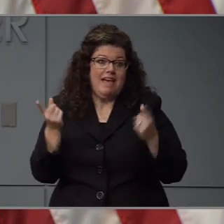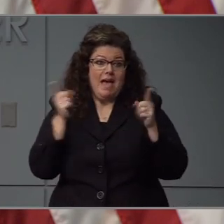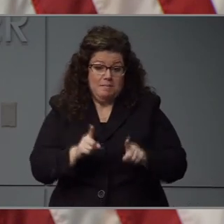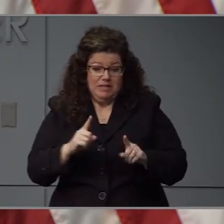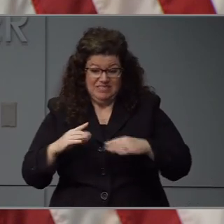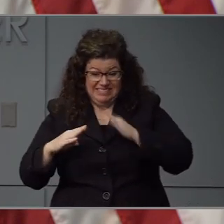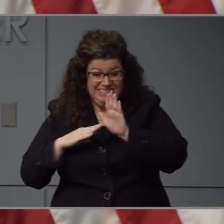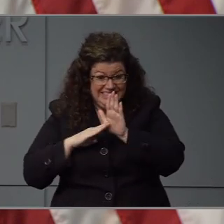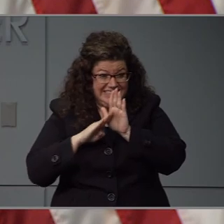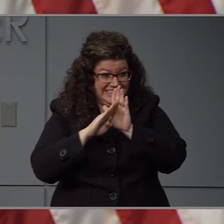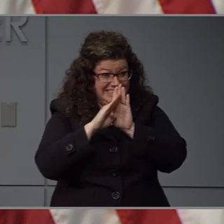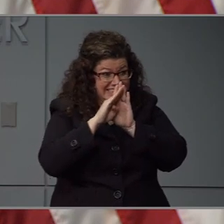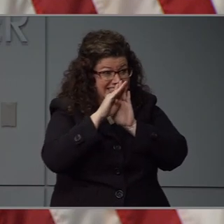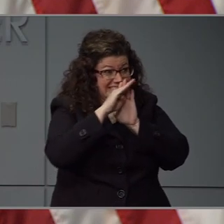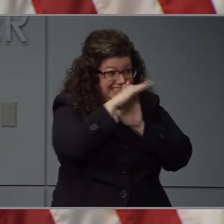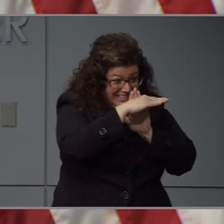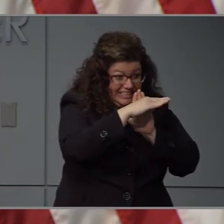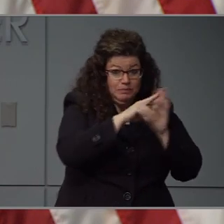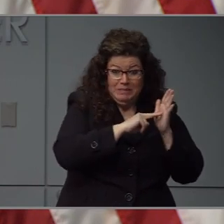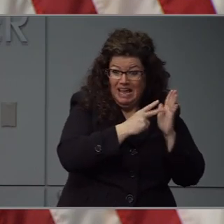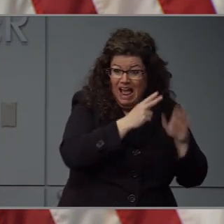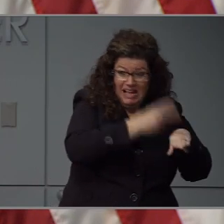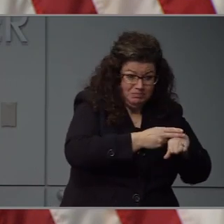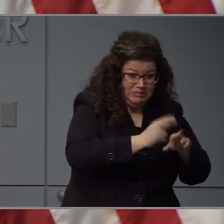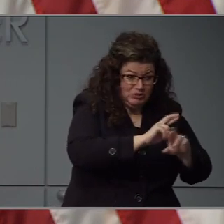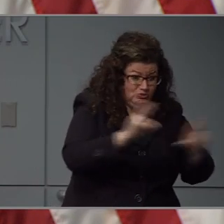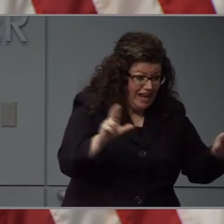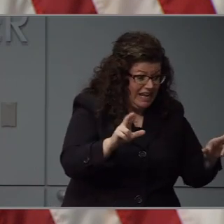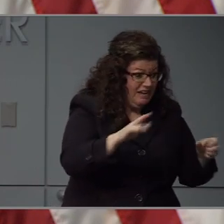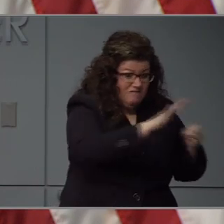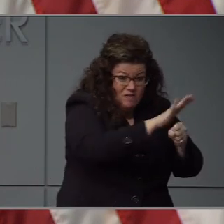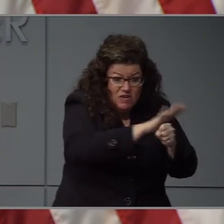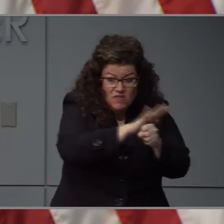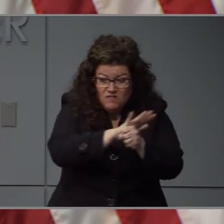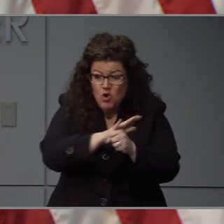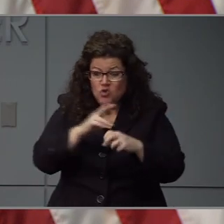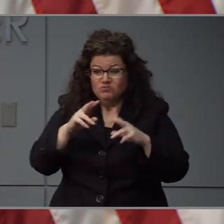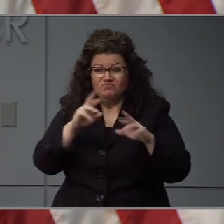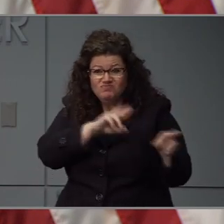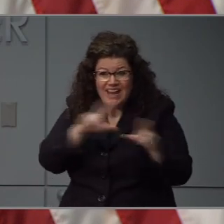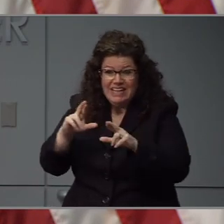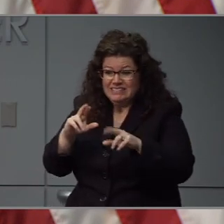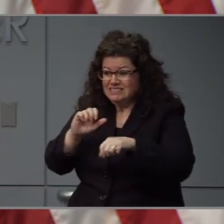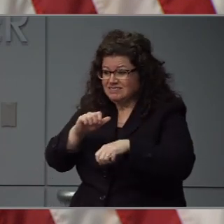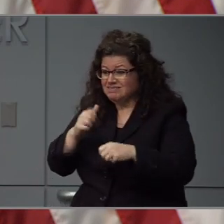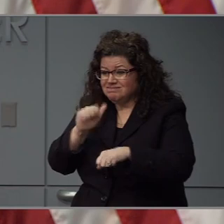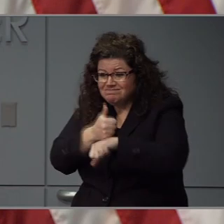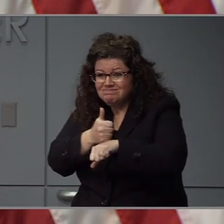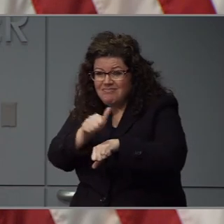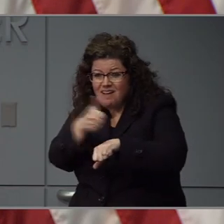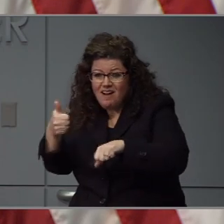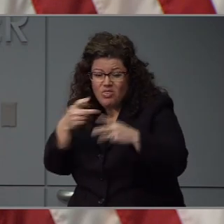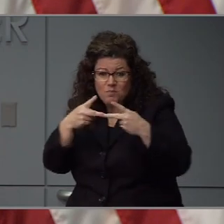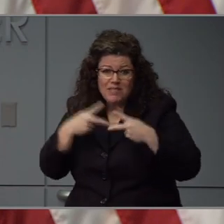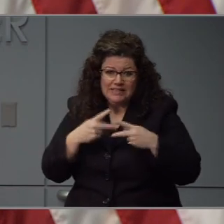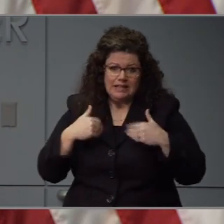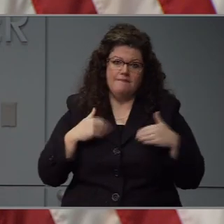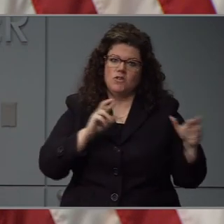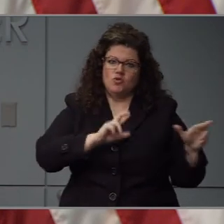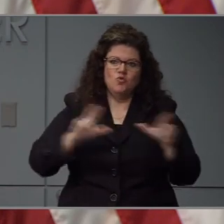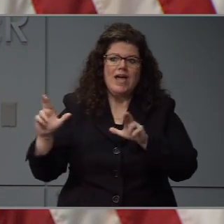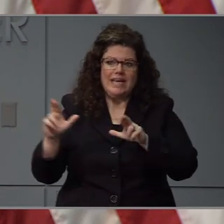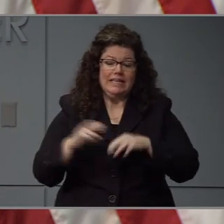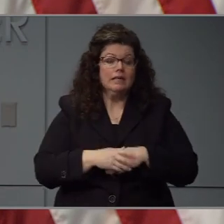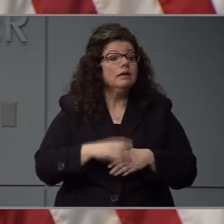when hospitals open up additional beds after all the regular beds are filled. They can also be used to fill in for employees who